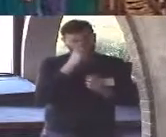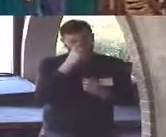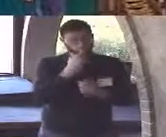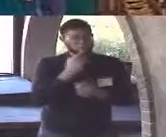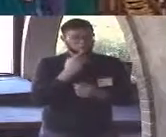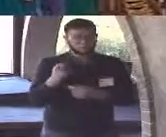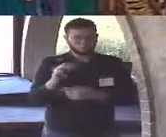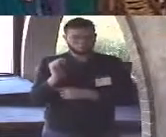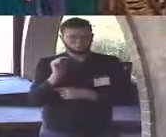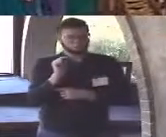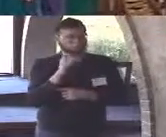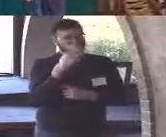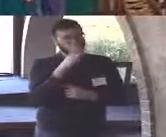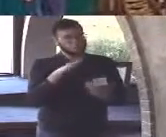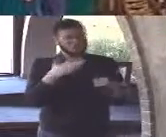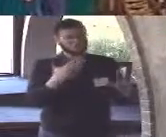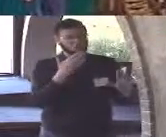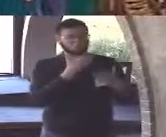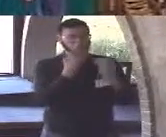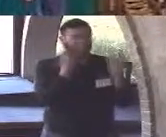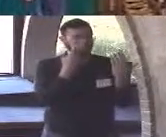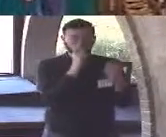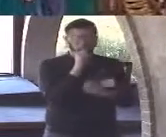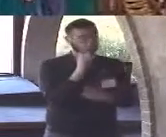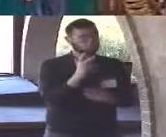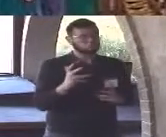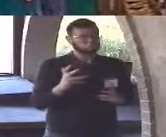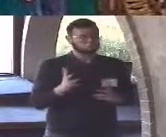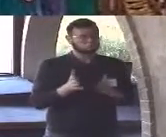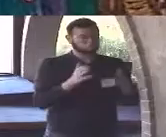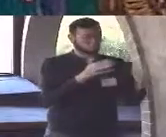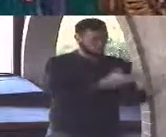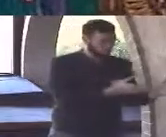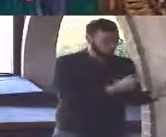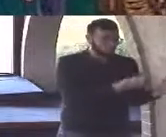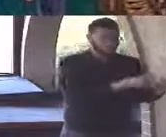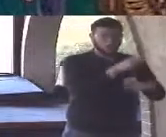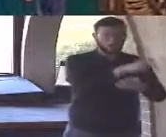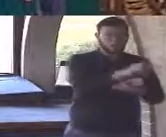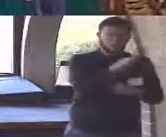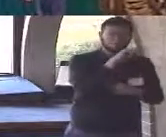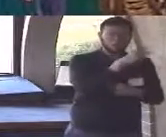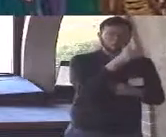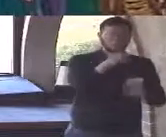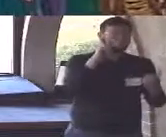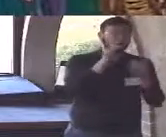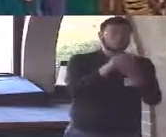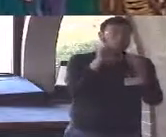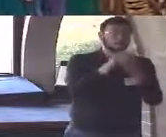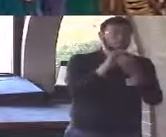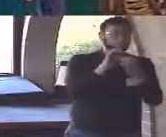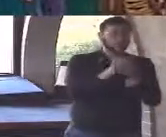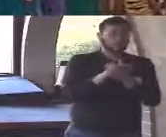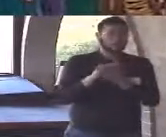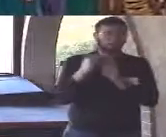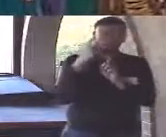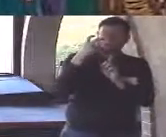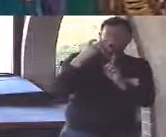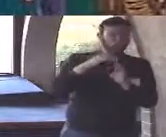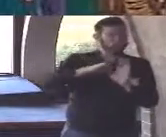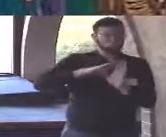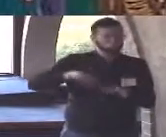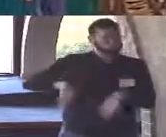Nietzsche and also renders useless Kierkegaard's leap of faith argument at the same time succinctly stated